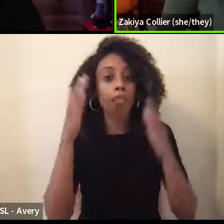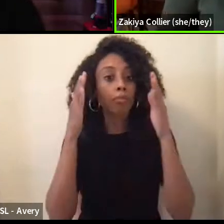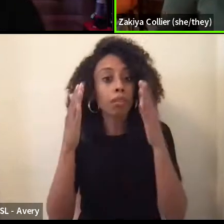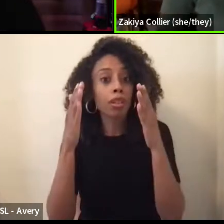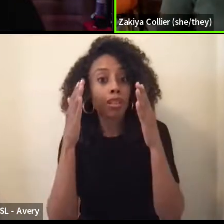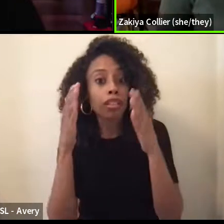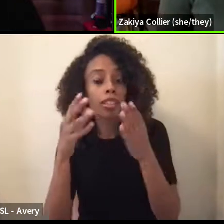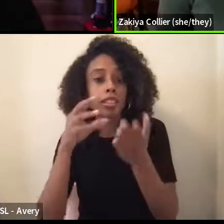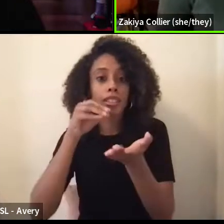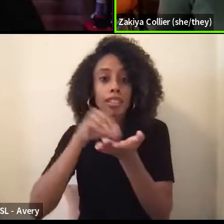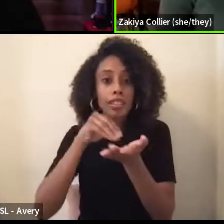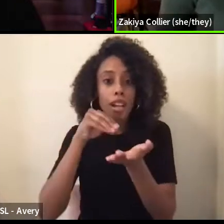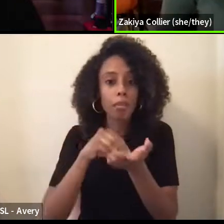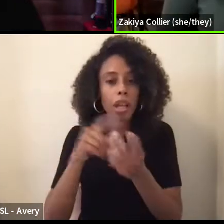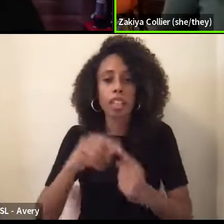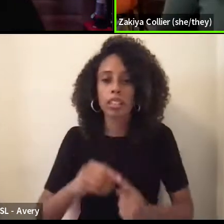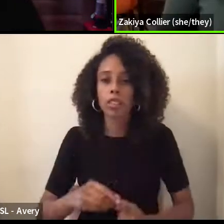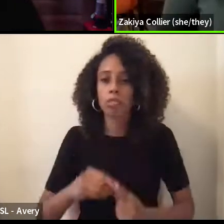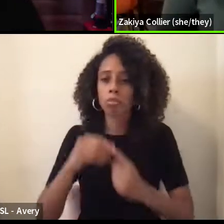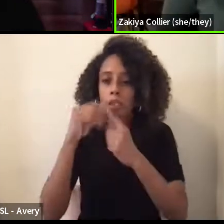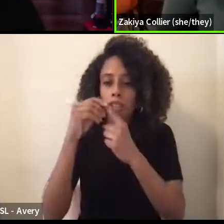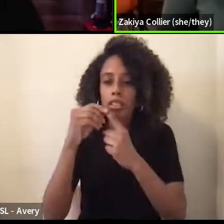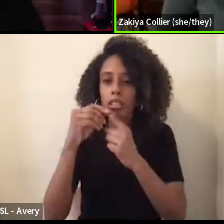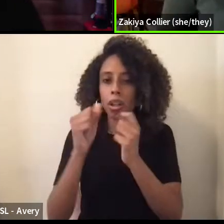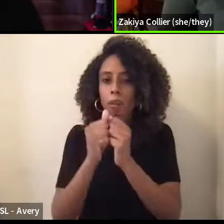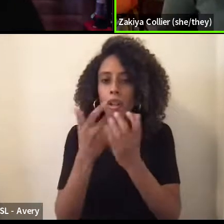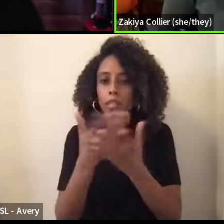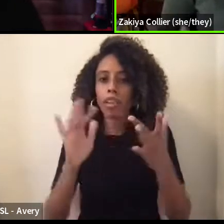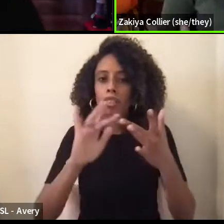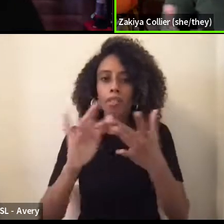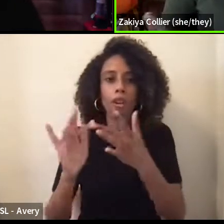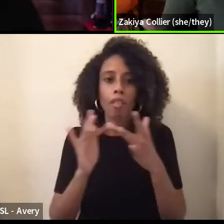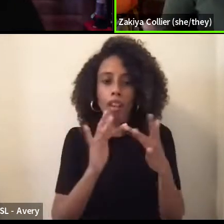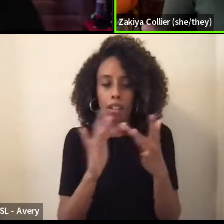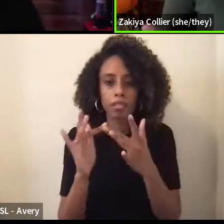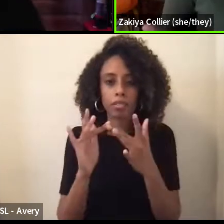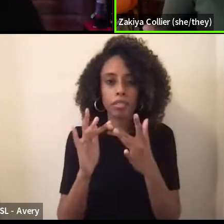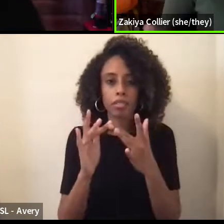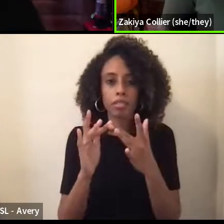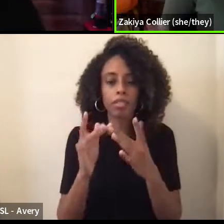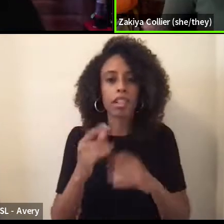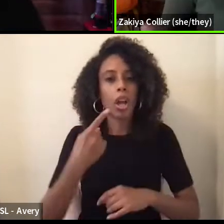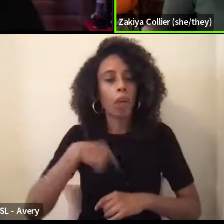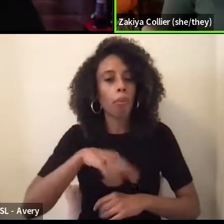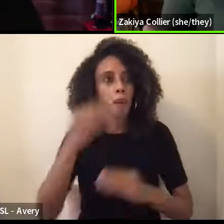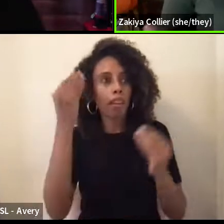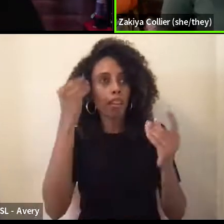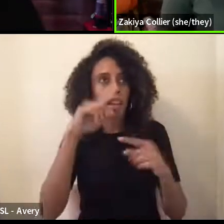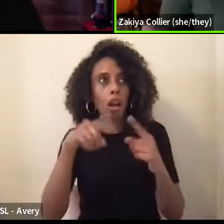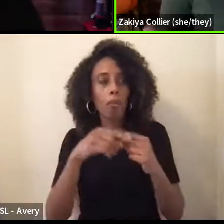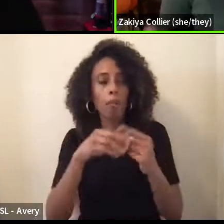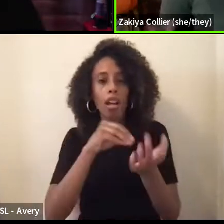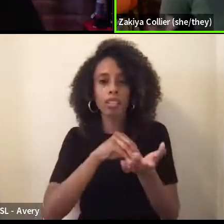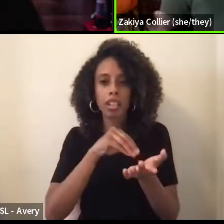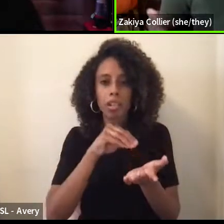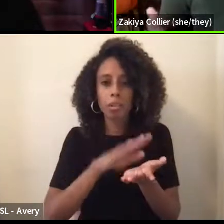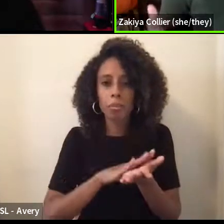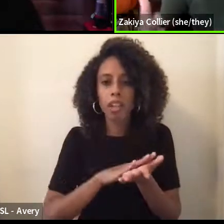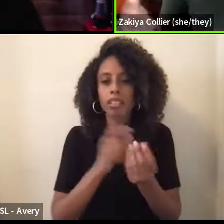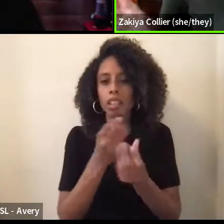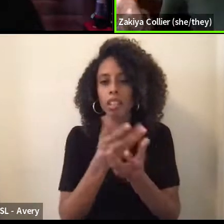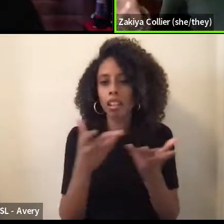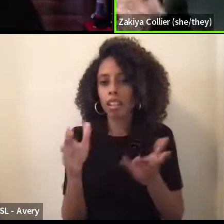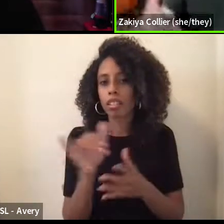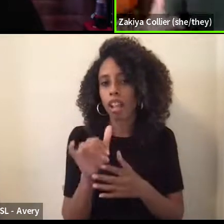to the documentation, especially with things online, like, you know, we think about documents and things like